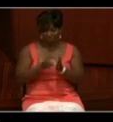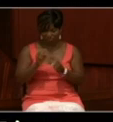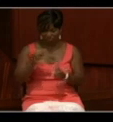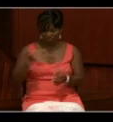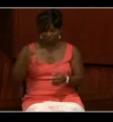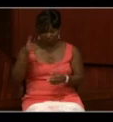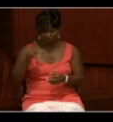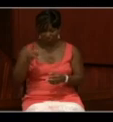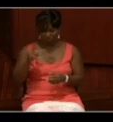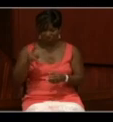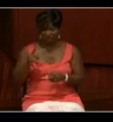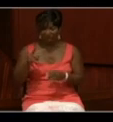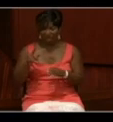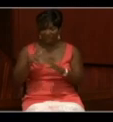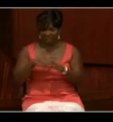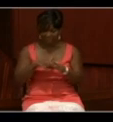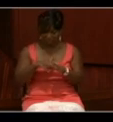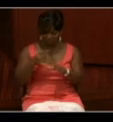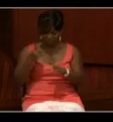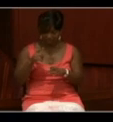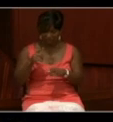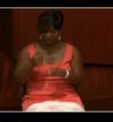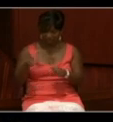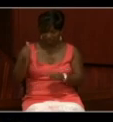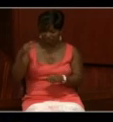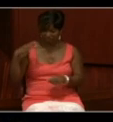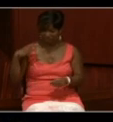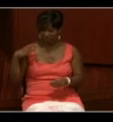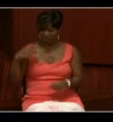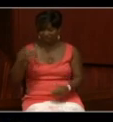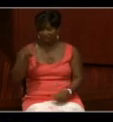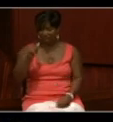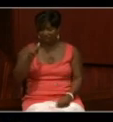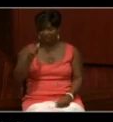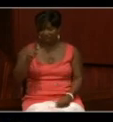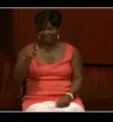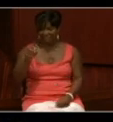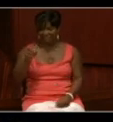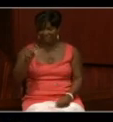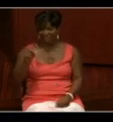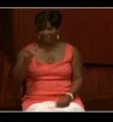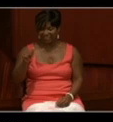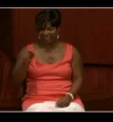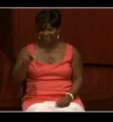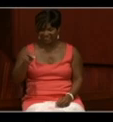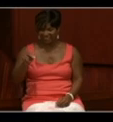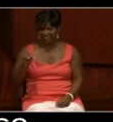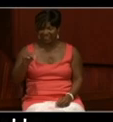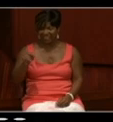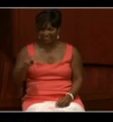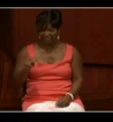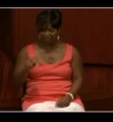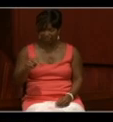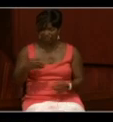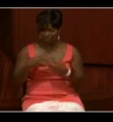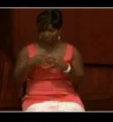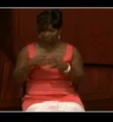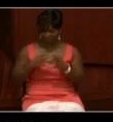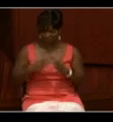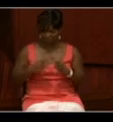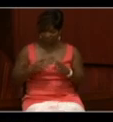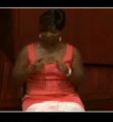assignment by the Commander-in-Chief Battlefleet. Akina N., Machinist attendant first class.